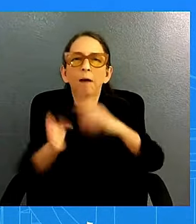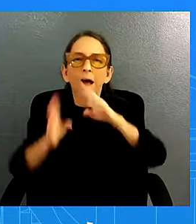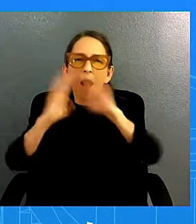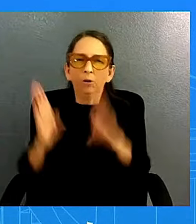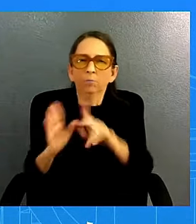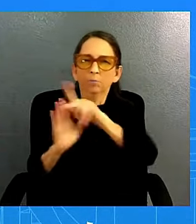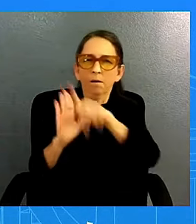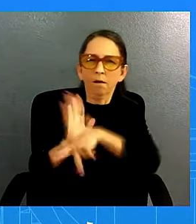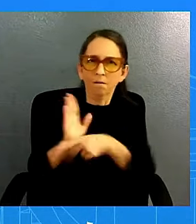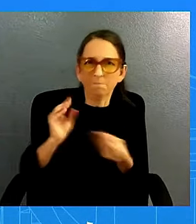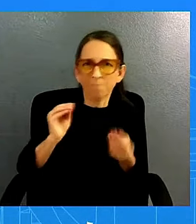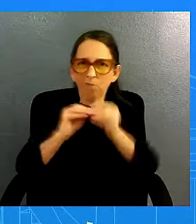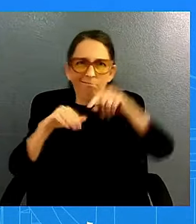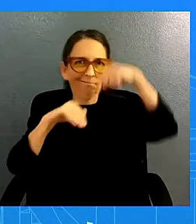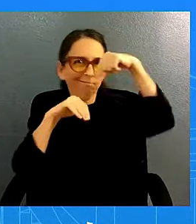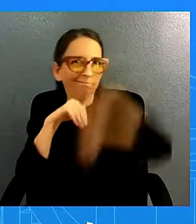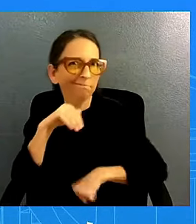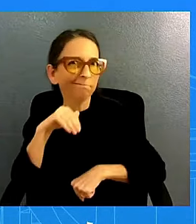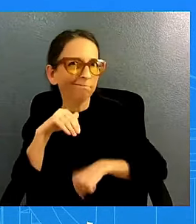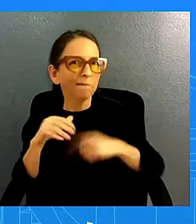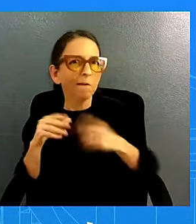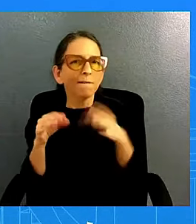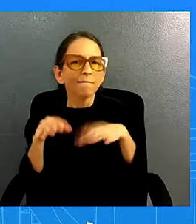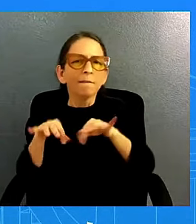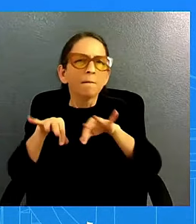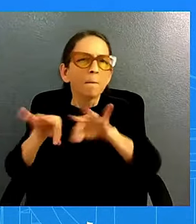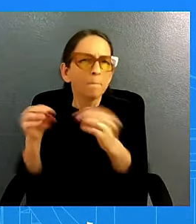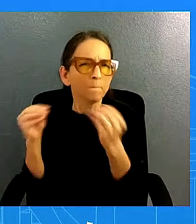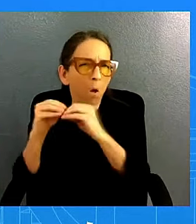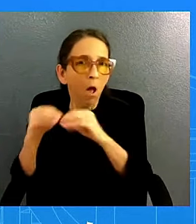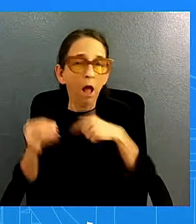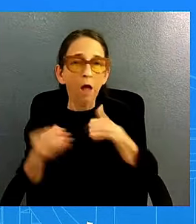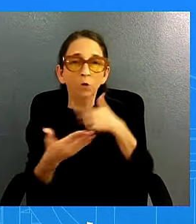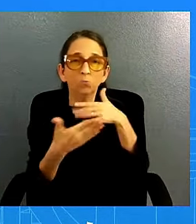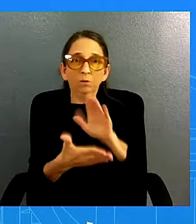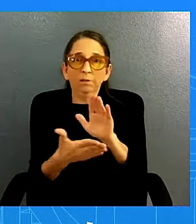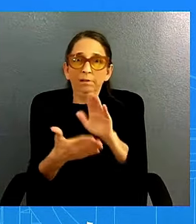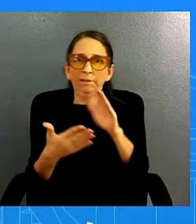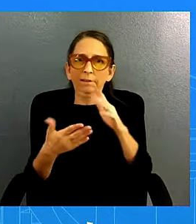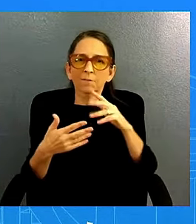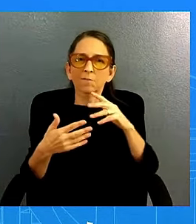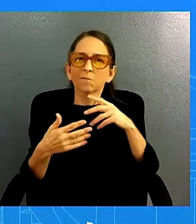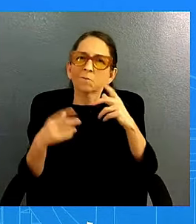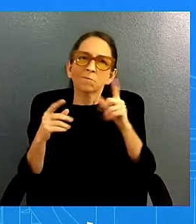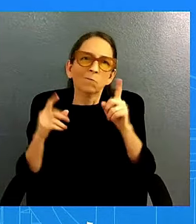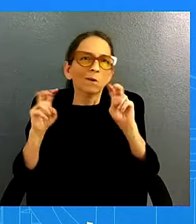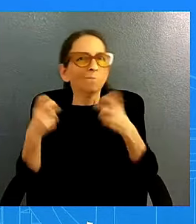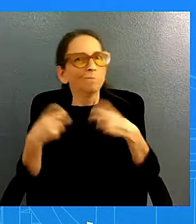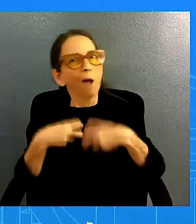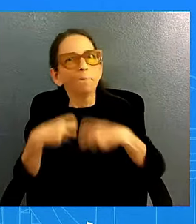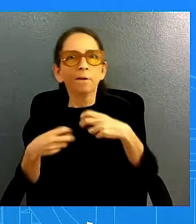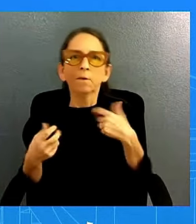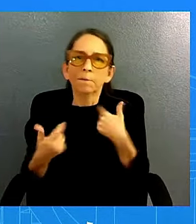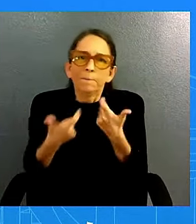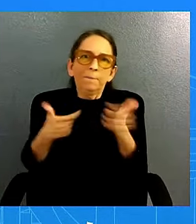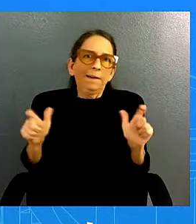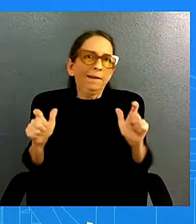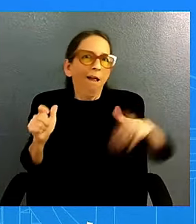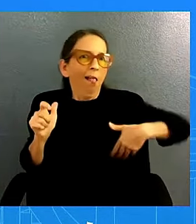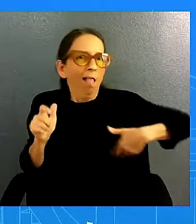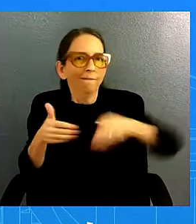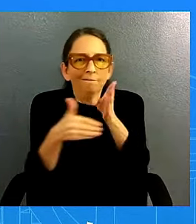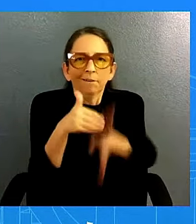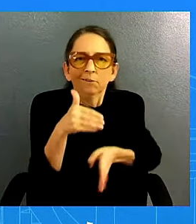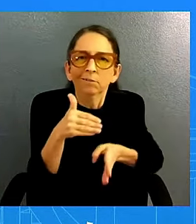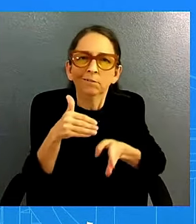shortfall is absolutely critical i'd call it one of the biggest pieces of unfinished business we have but we can't do it by ourselves congress needs to work